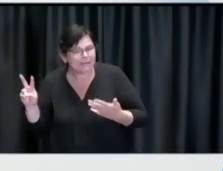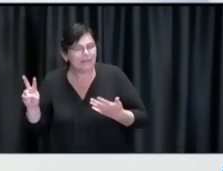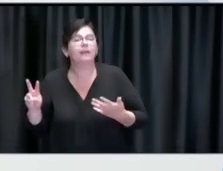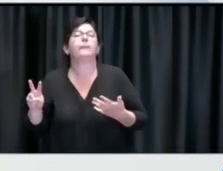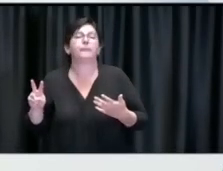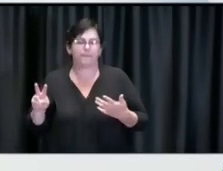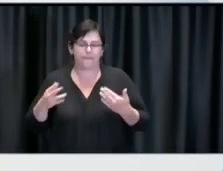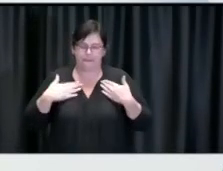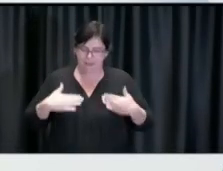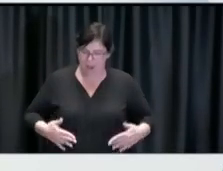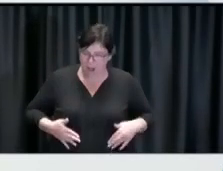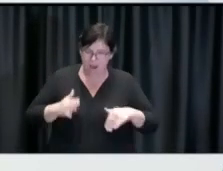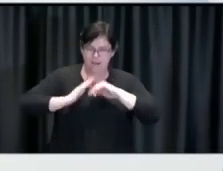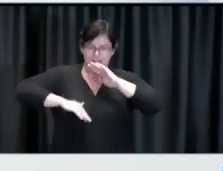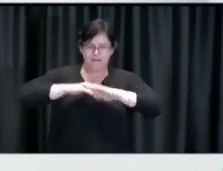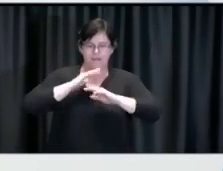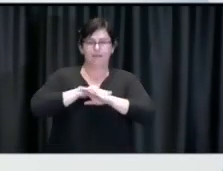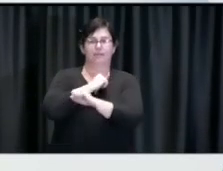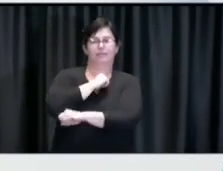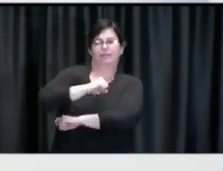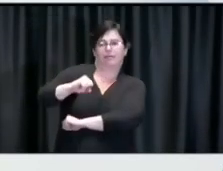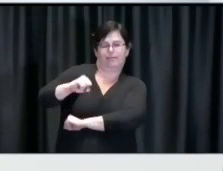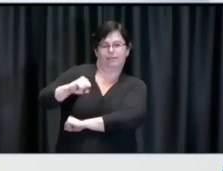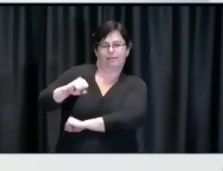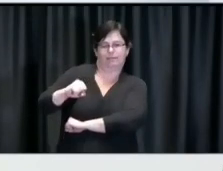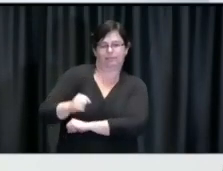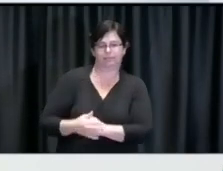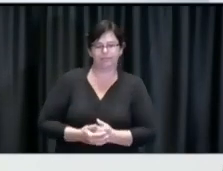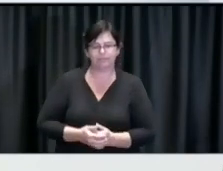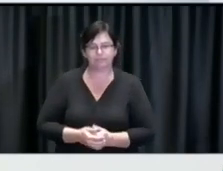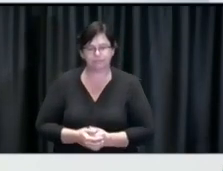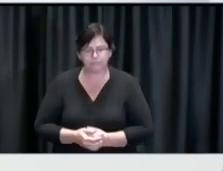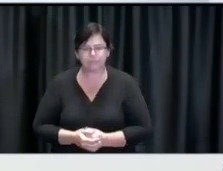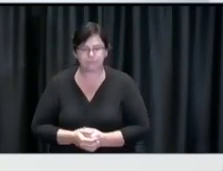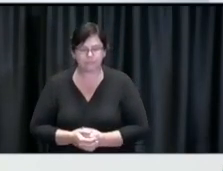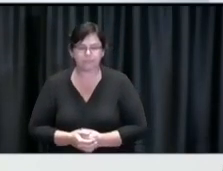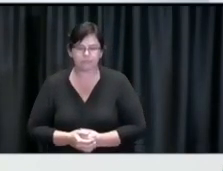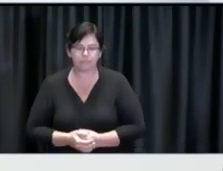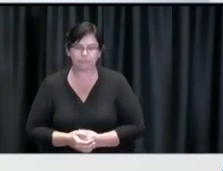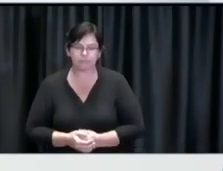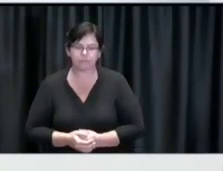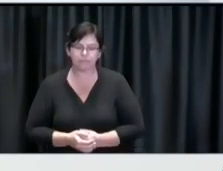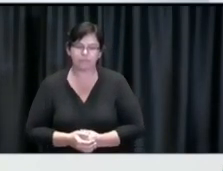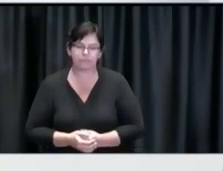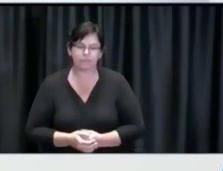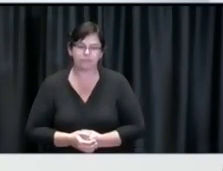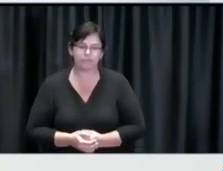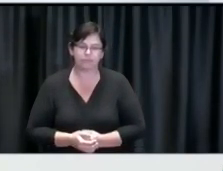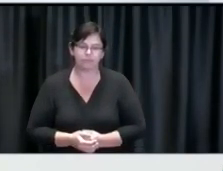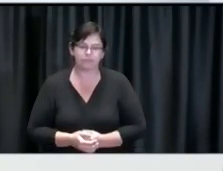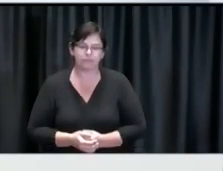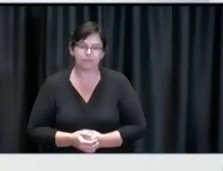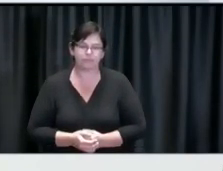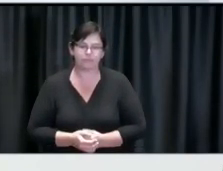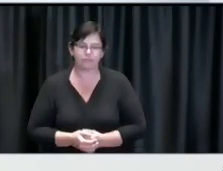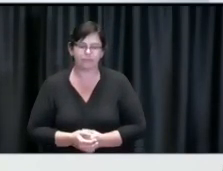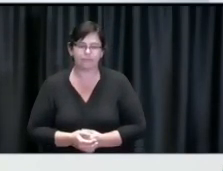variant circulating, first dose is not full protection from COVID-19.